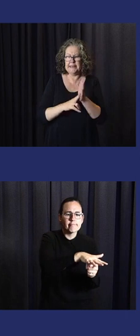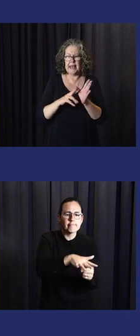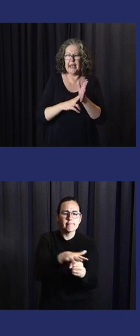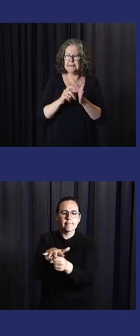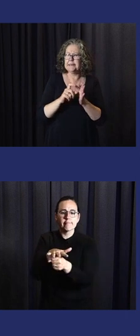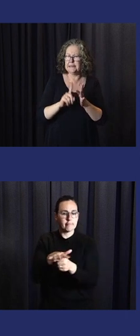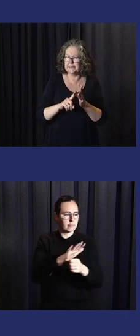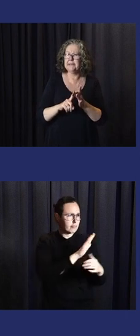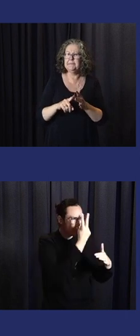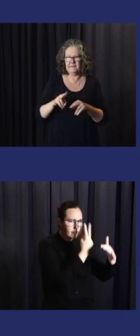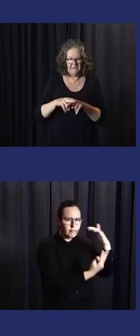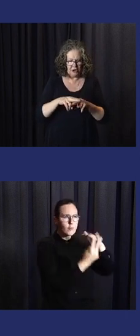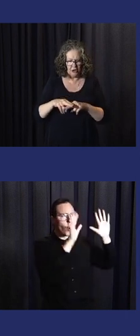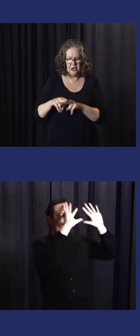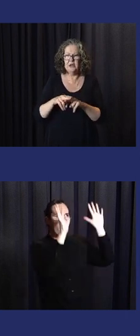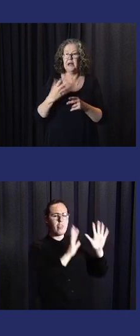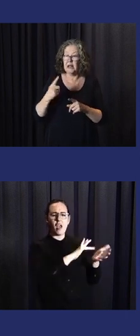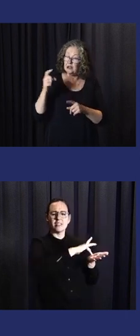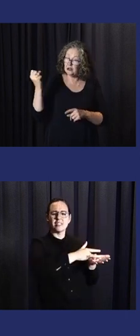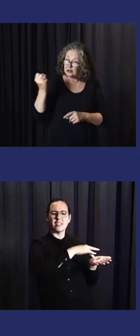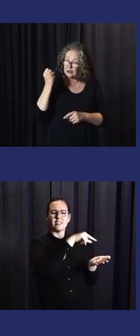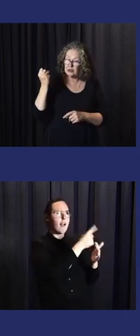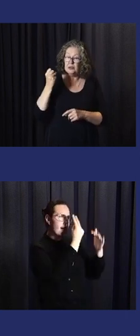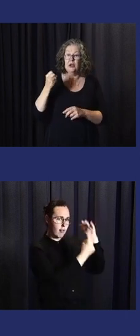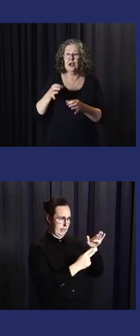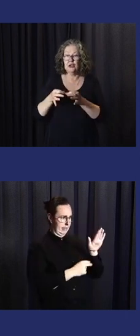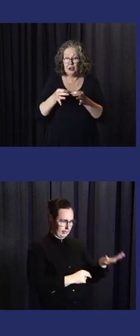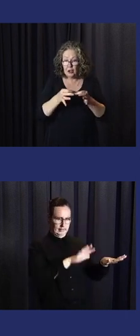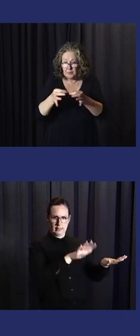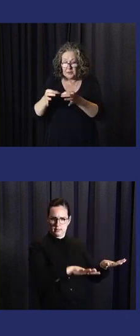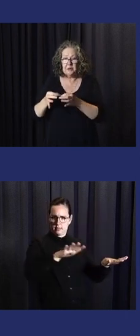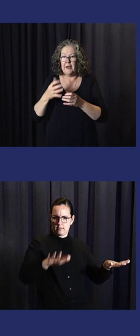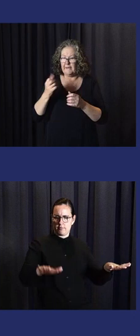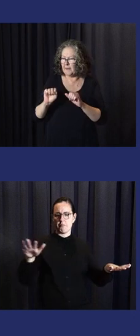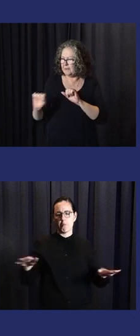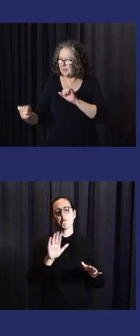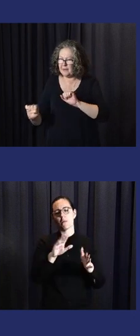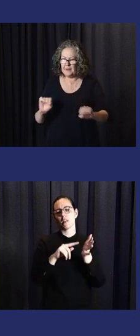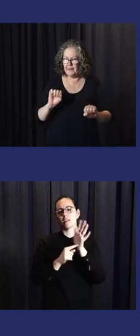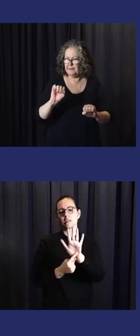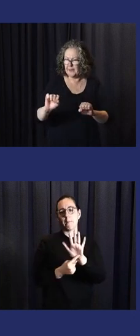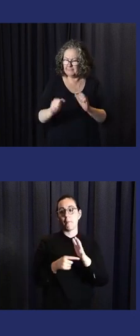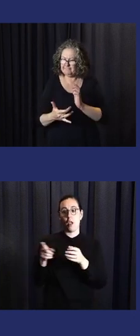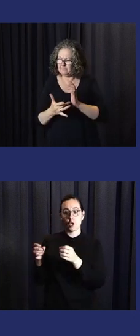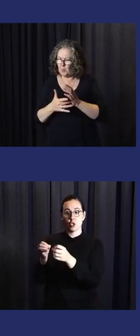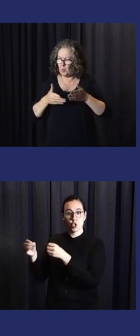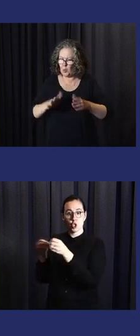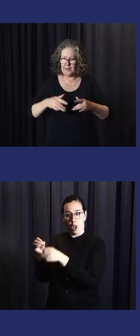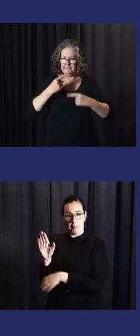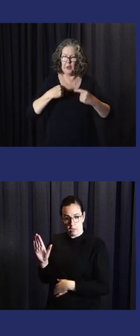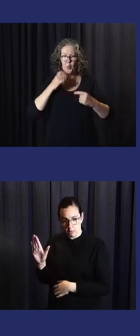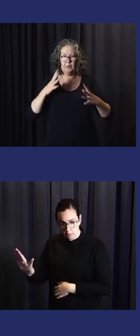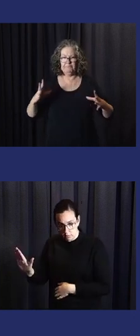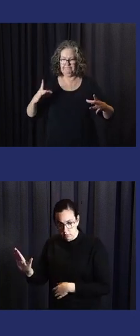forecasting center, like we have in Nandi, and to be able to then adapt it and make sure that women, for example, in Samoa and